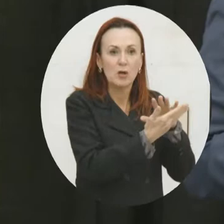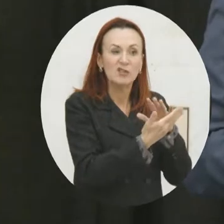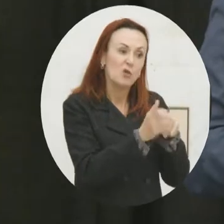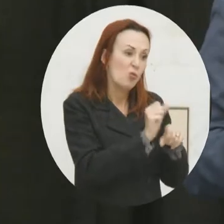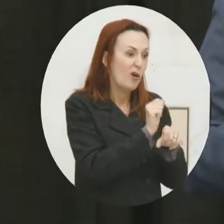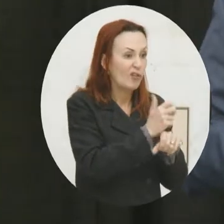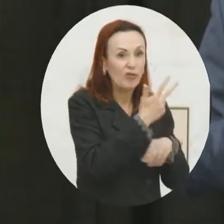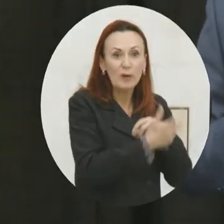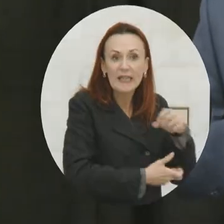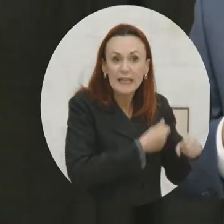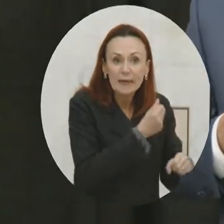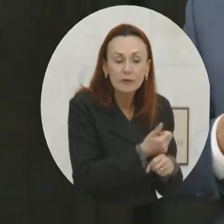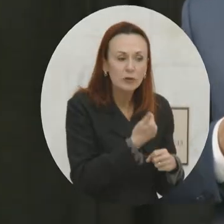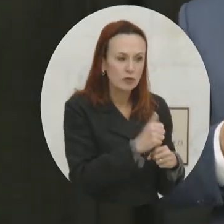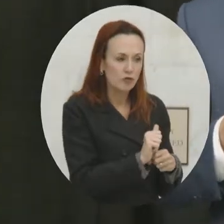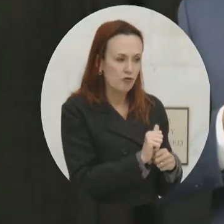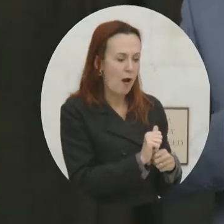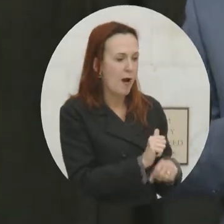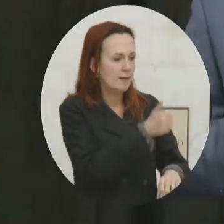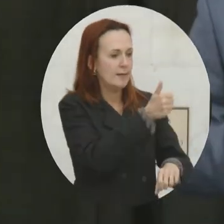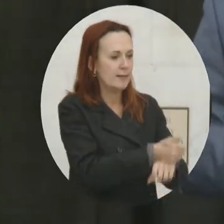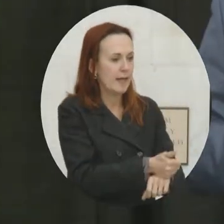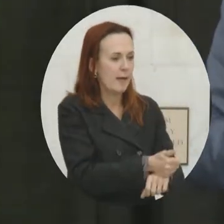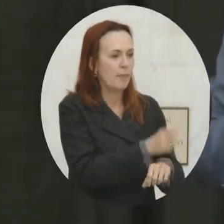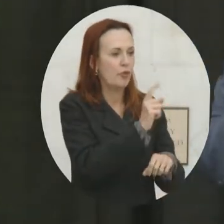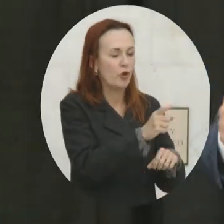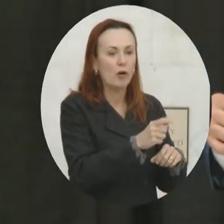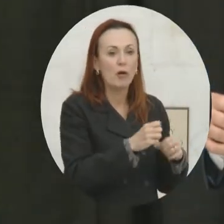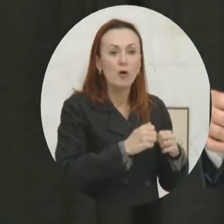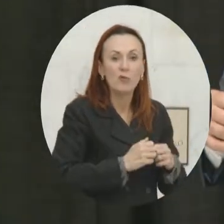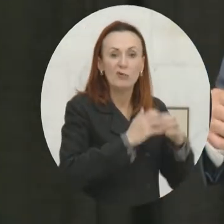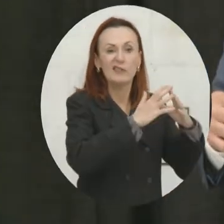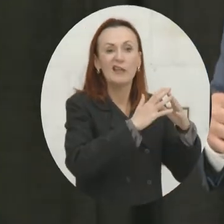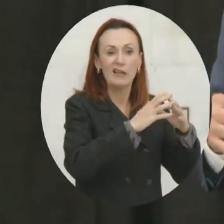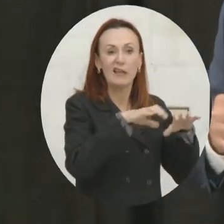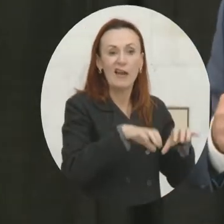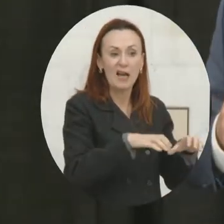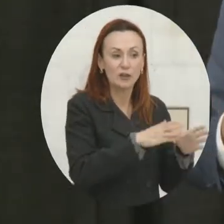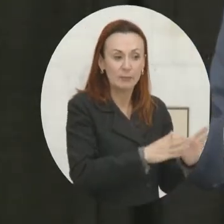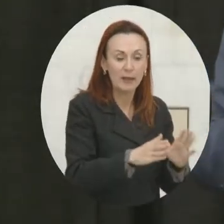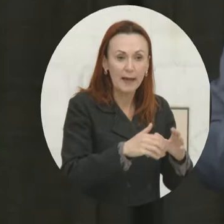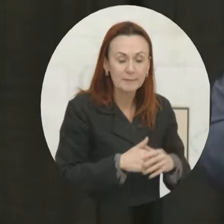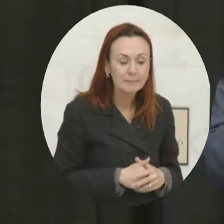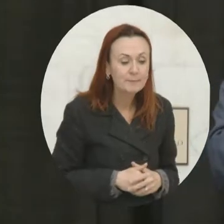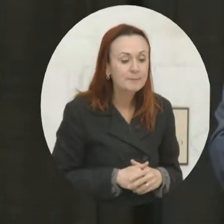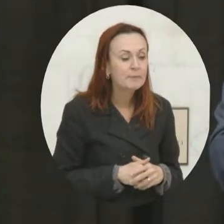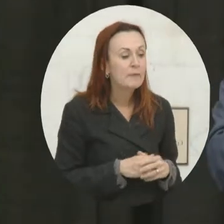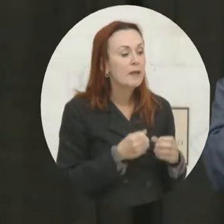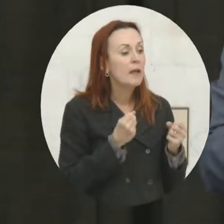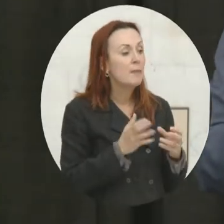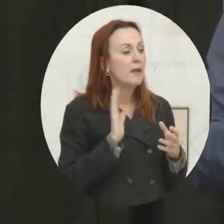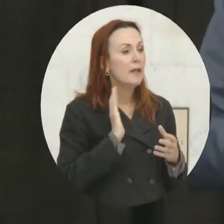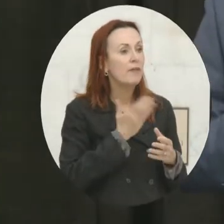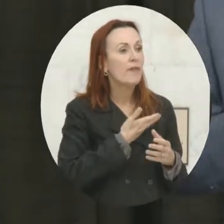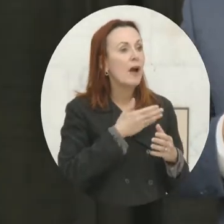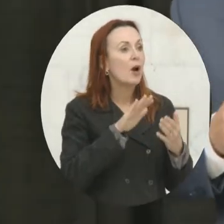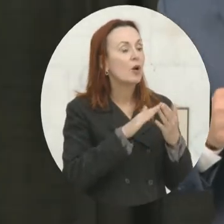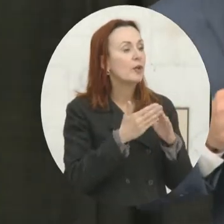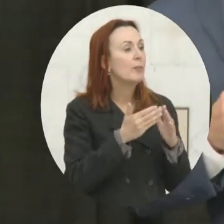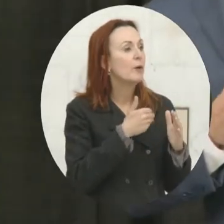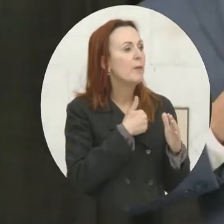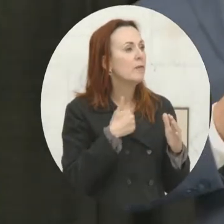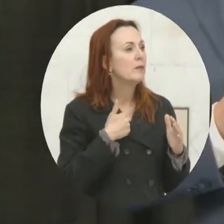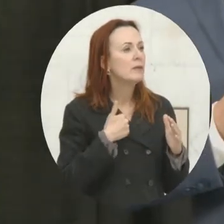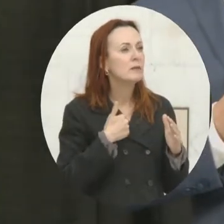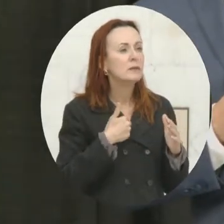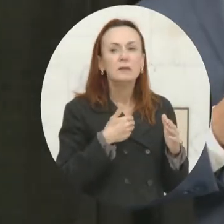helping them create a resilient action plan and implementing it. And many of the community members that are working with us right here in the room today. Could